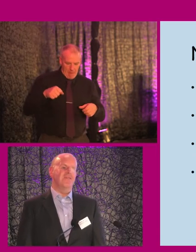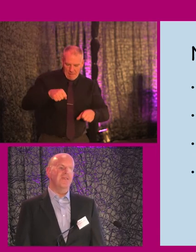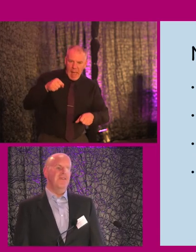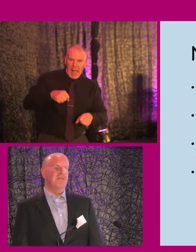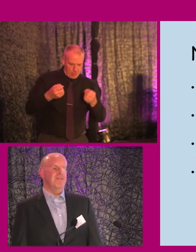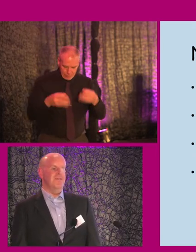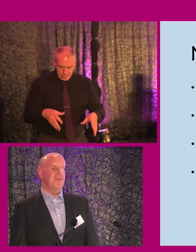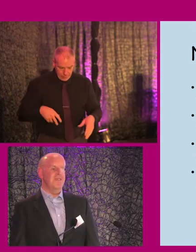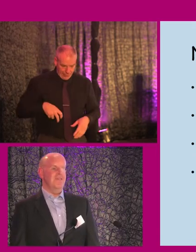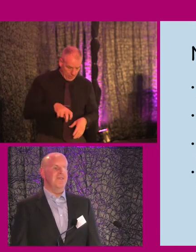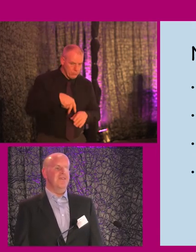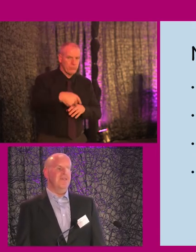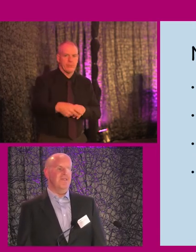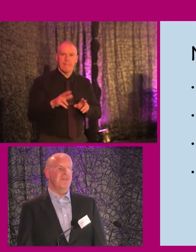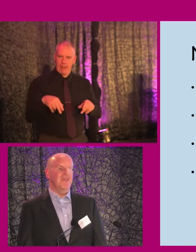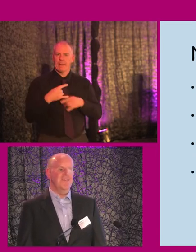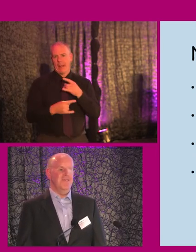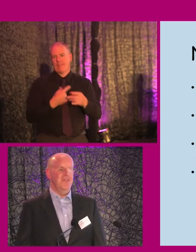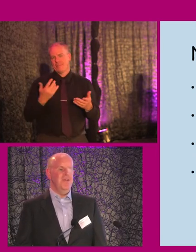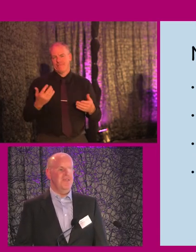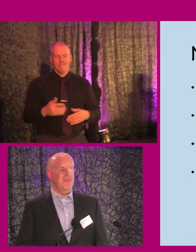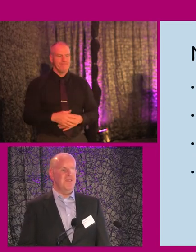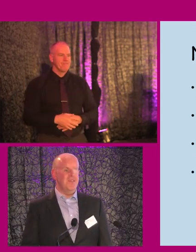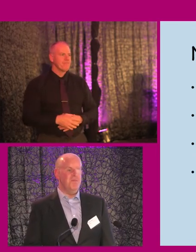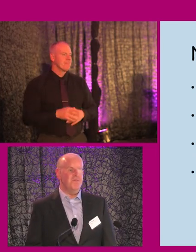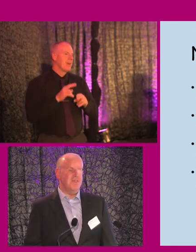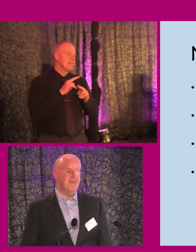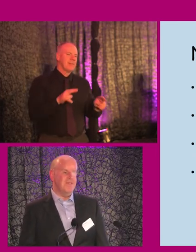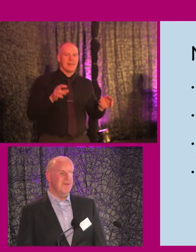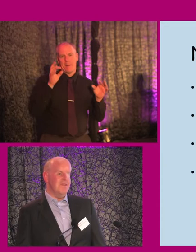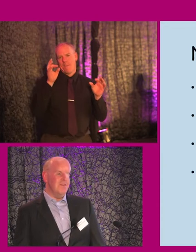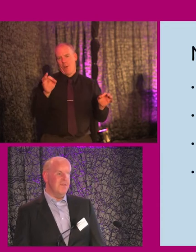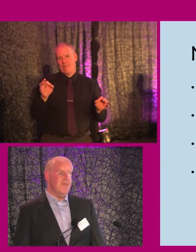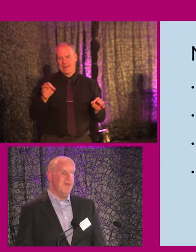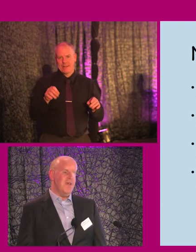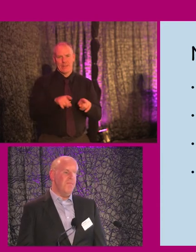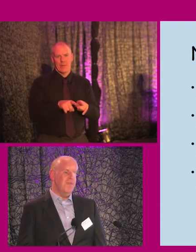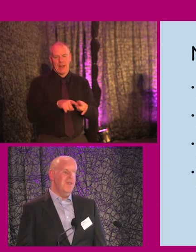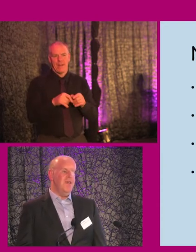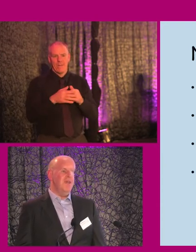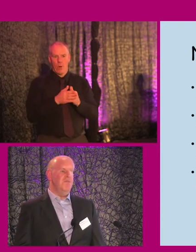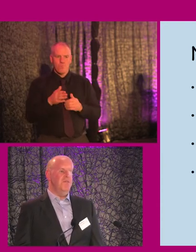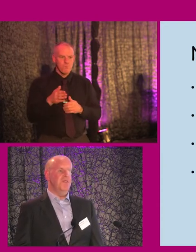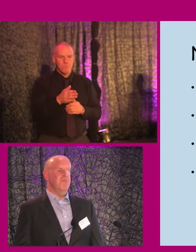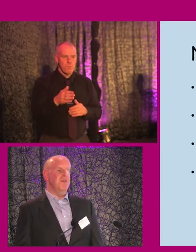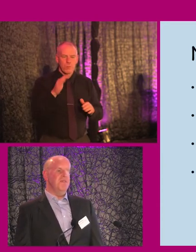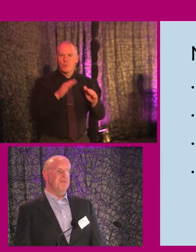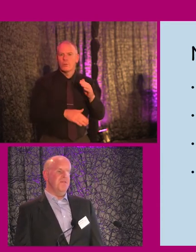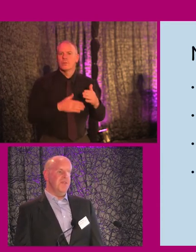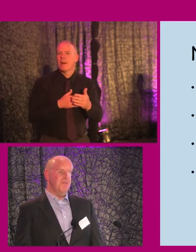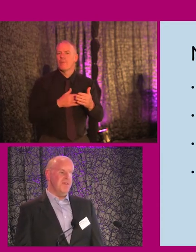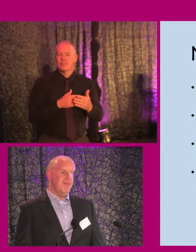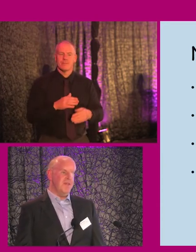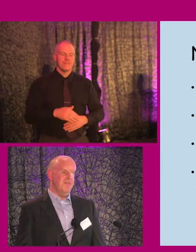standing in your way or something like that. it's not a perfect science either in terms of reducing the barriers